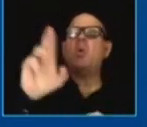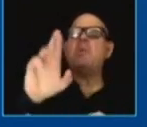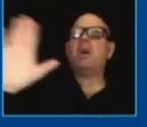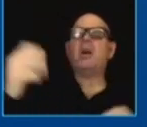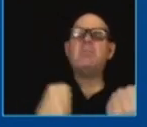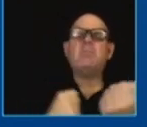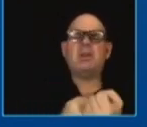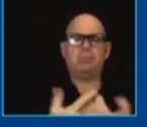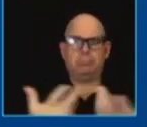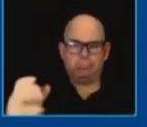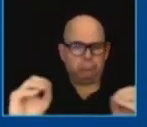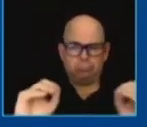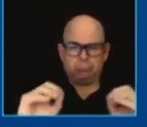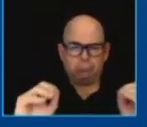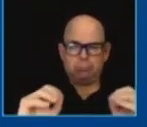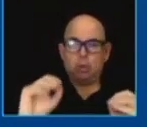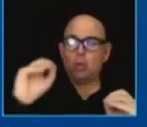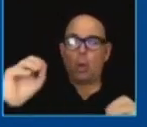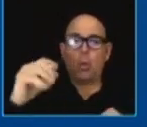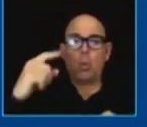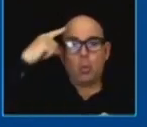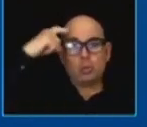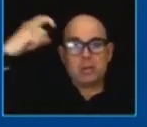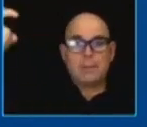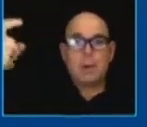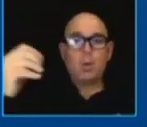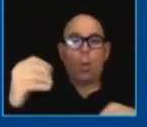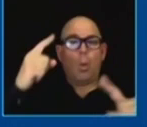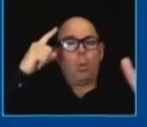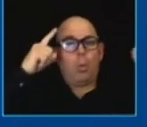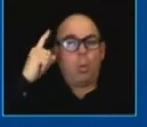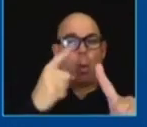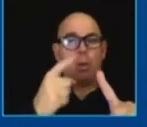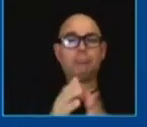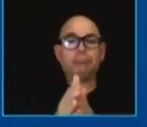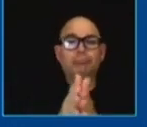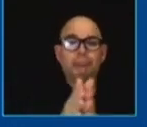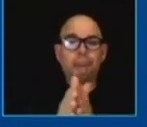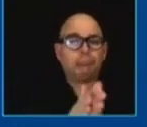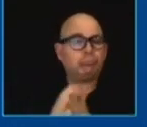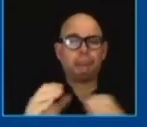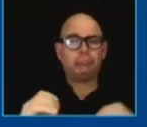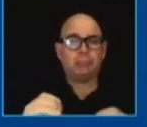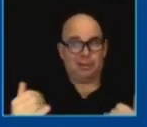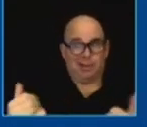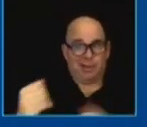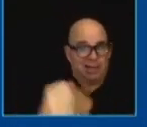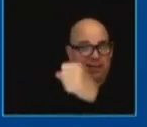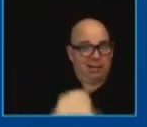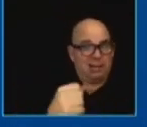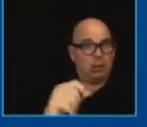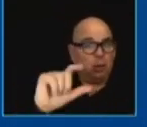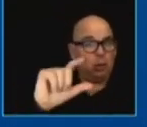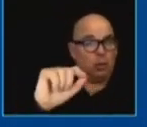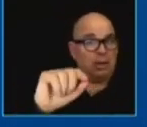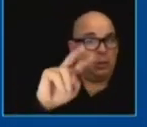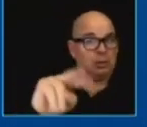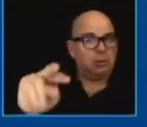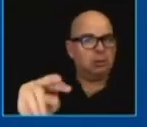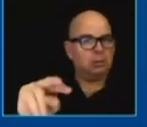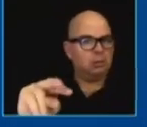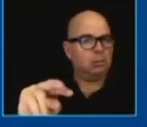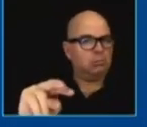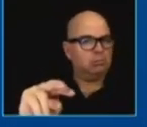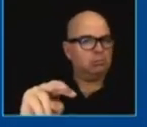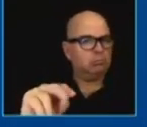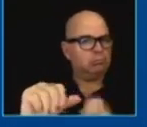and look this election in 2022 is critical we have to keep control of the house and senate and expand our